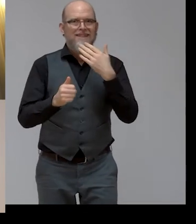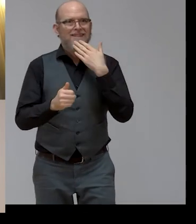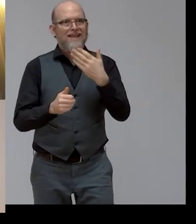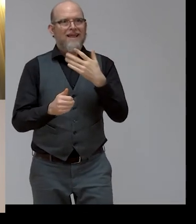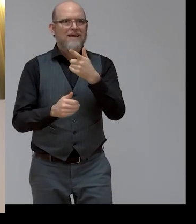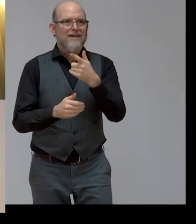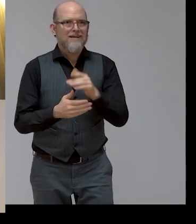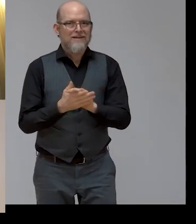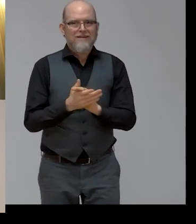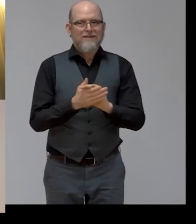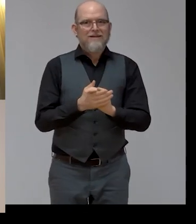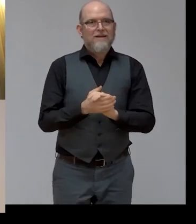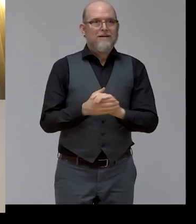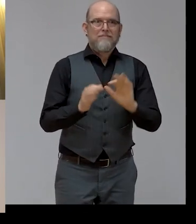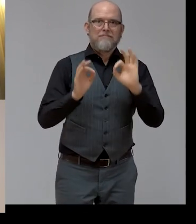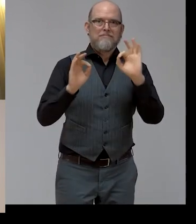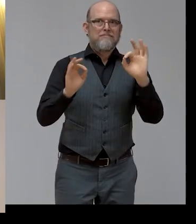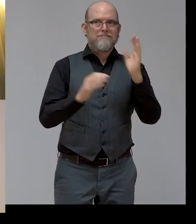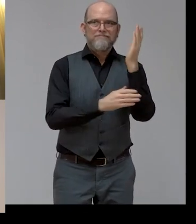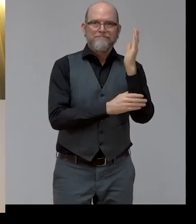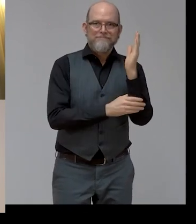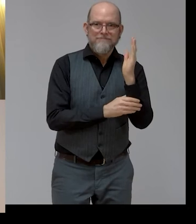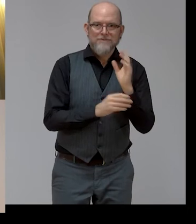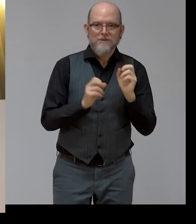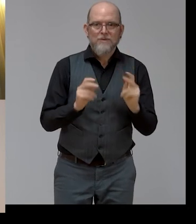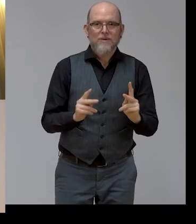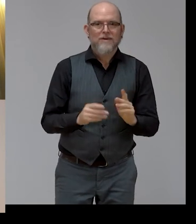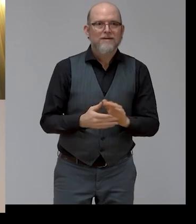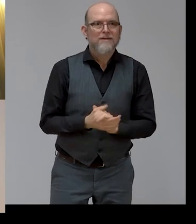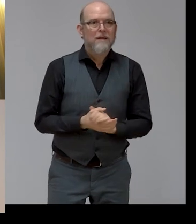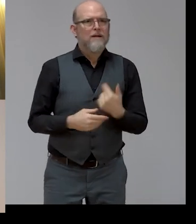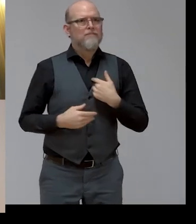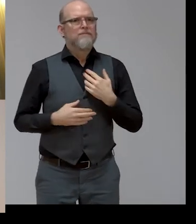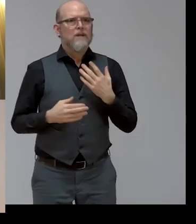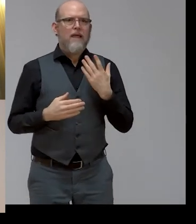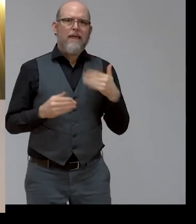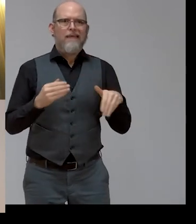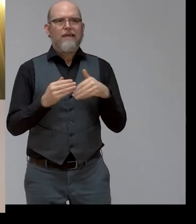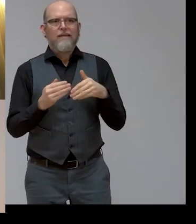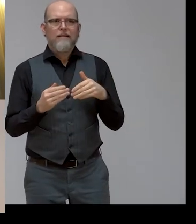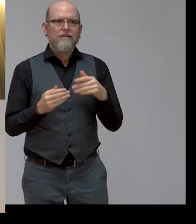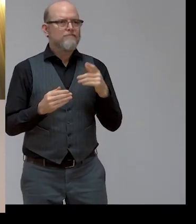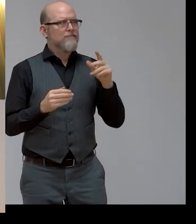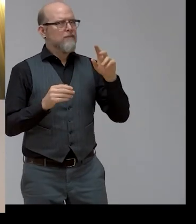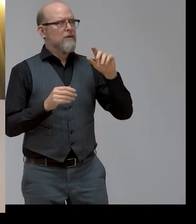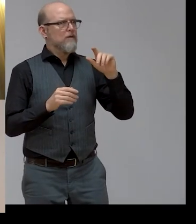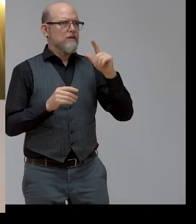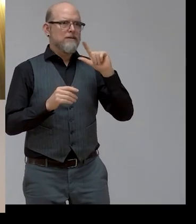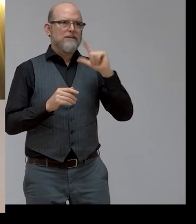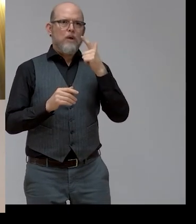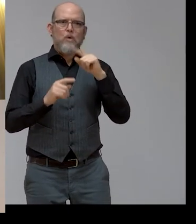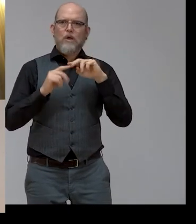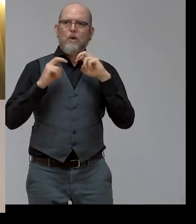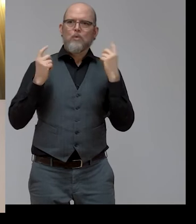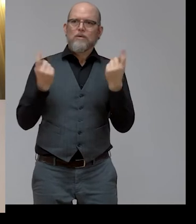contribution, and I hope to be able to come back to you with maybe a second round of questions.